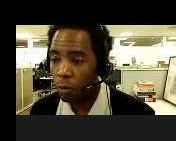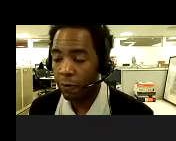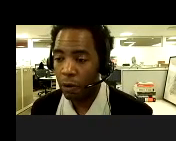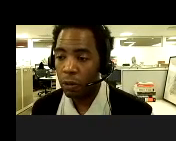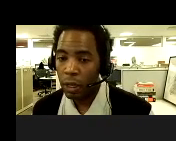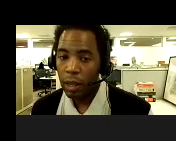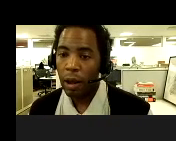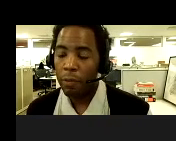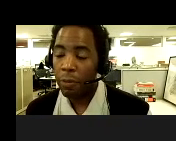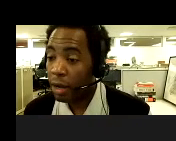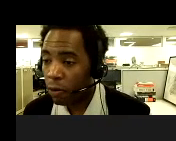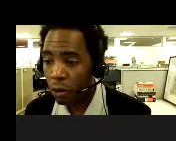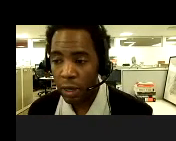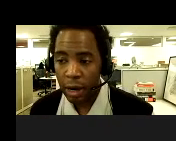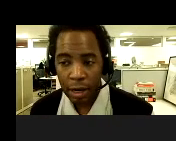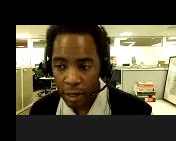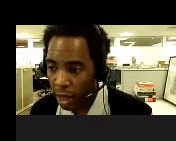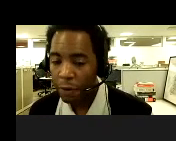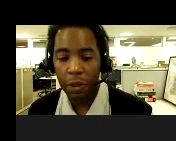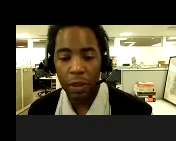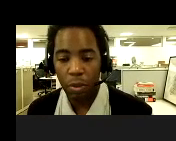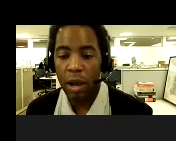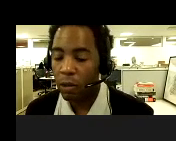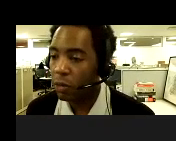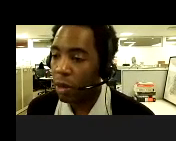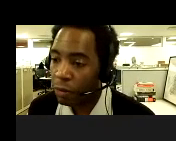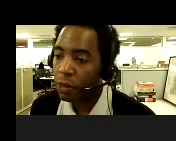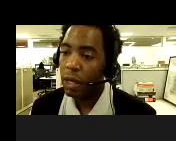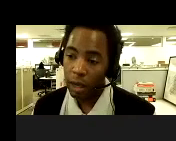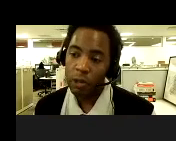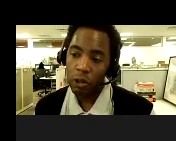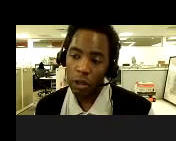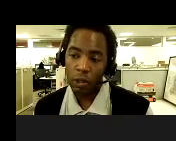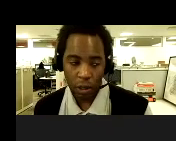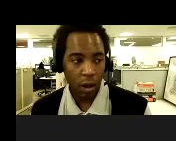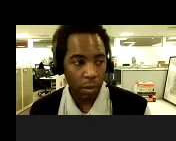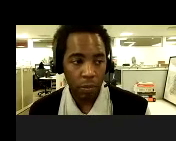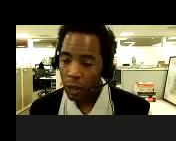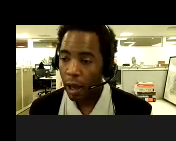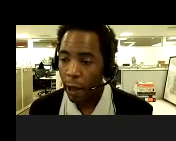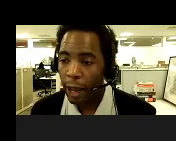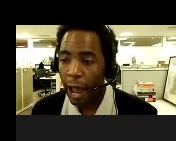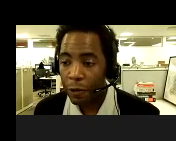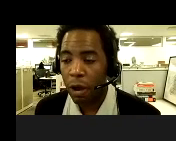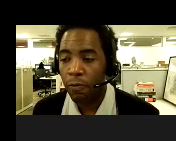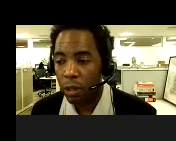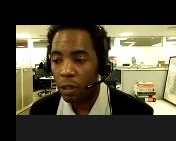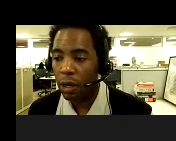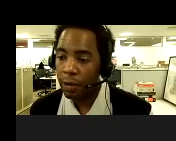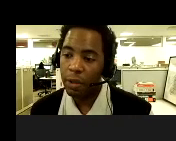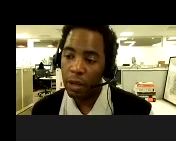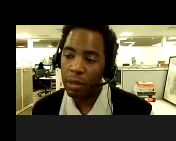non-conforming folks, um, anyone who's had an STI within the prior six months, you can, should consider, um, having this